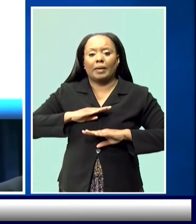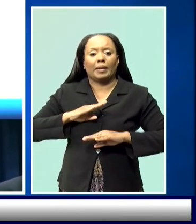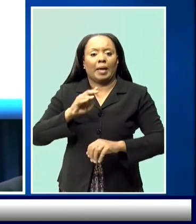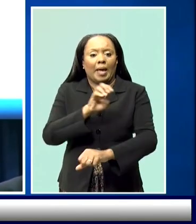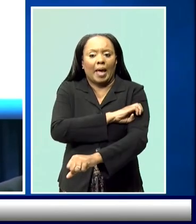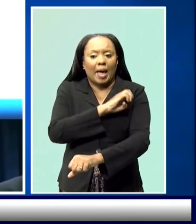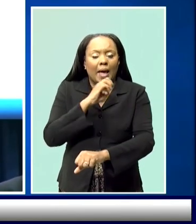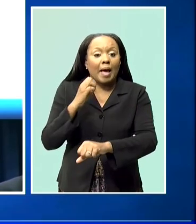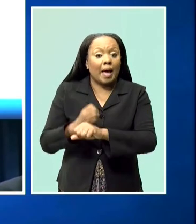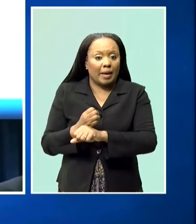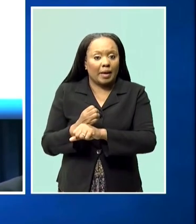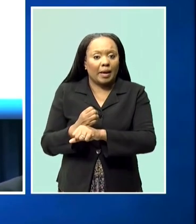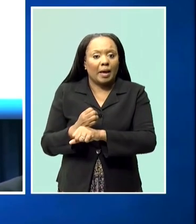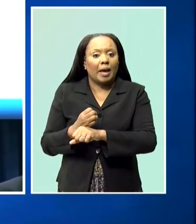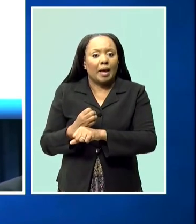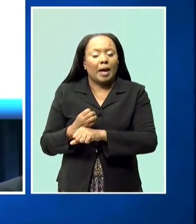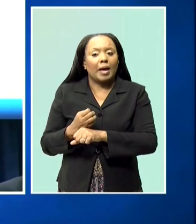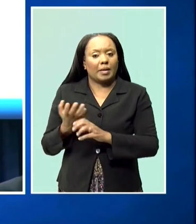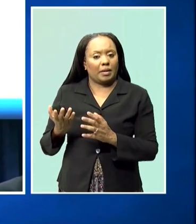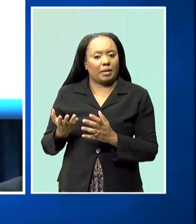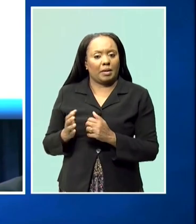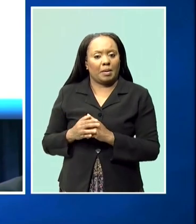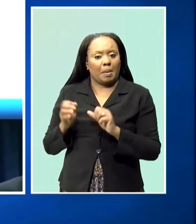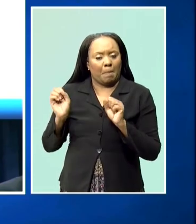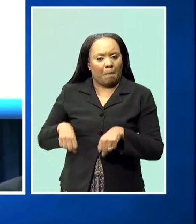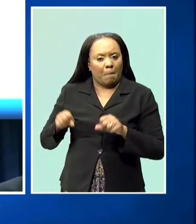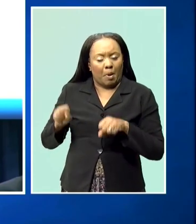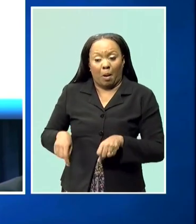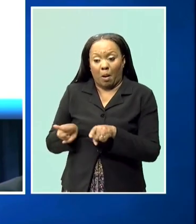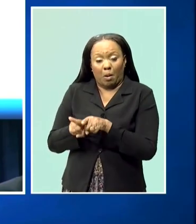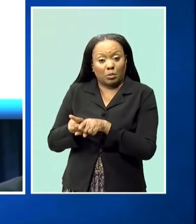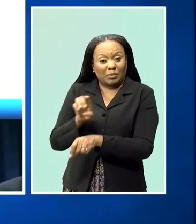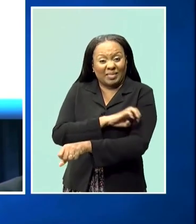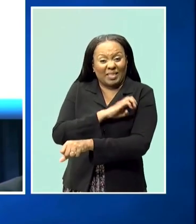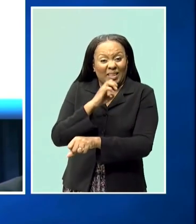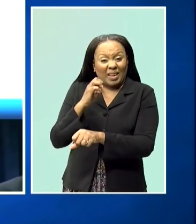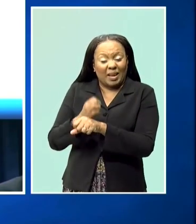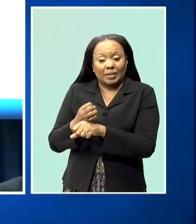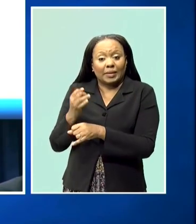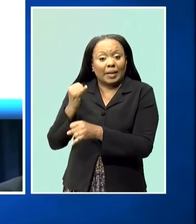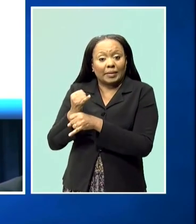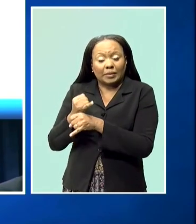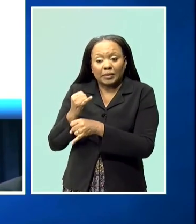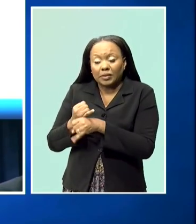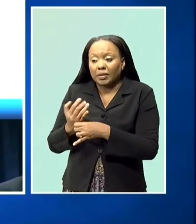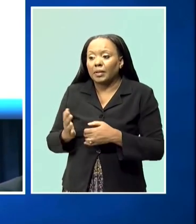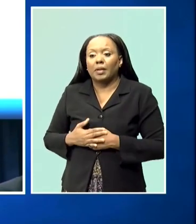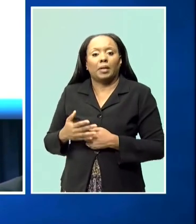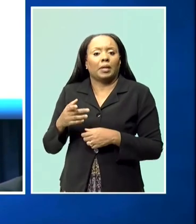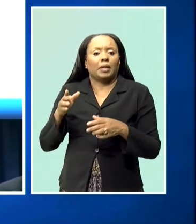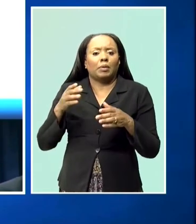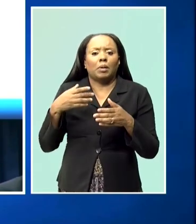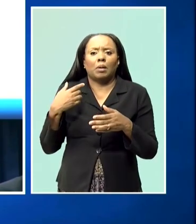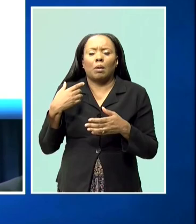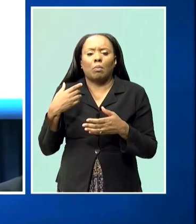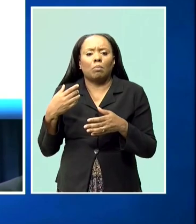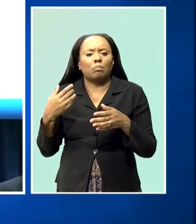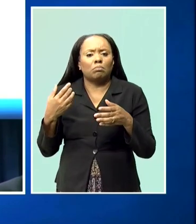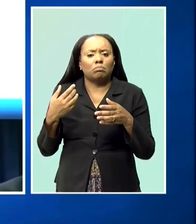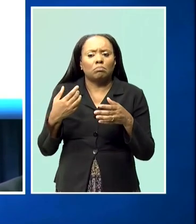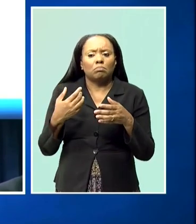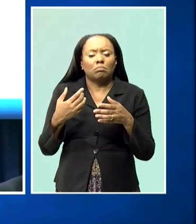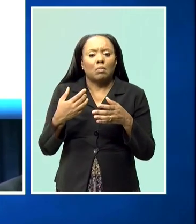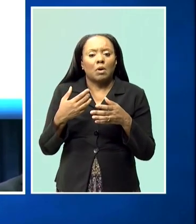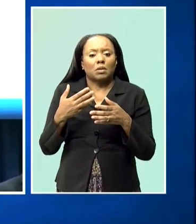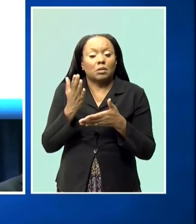the small size and immature nature of the energy industry, lack of production capacity of local firms,